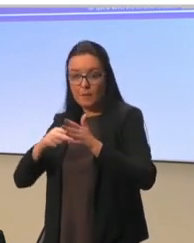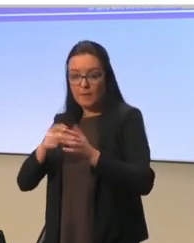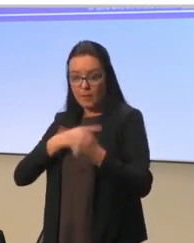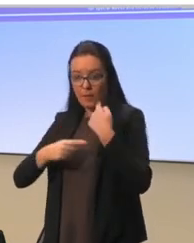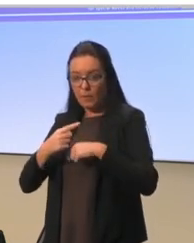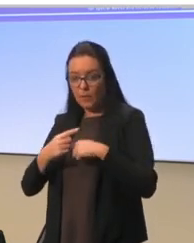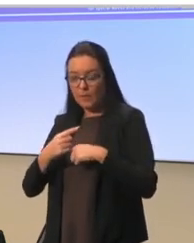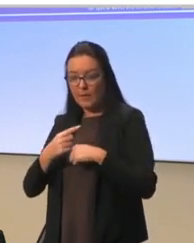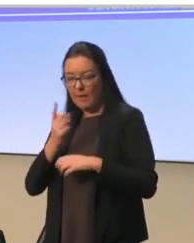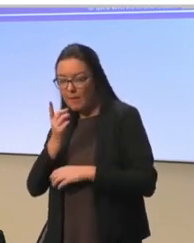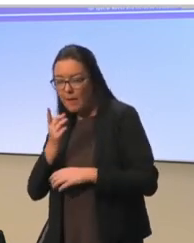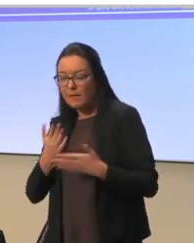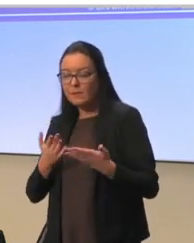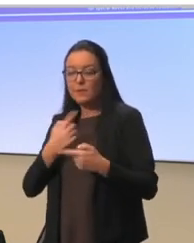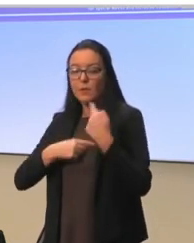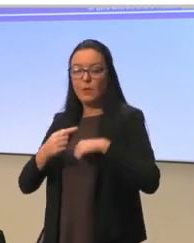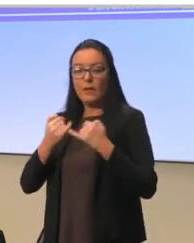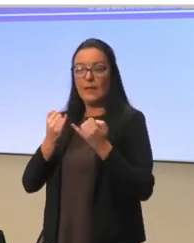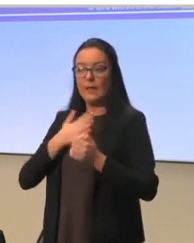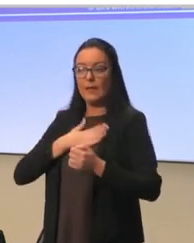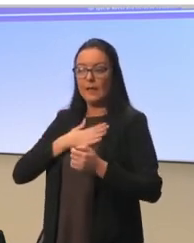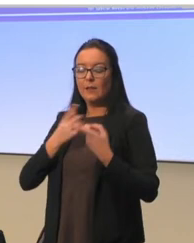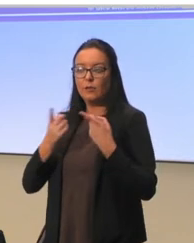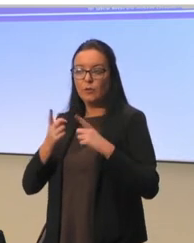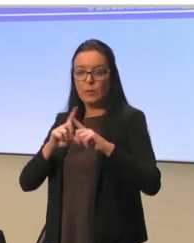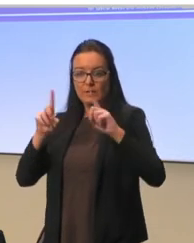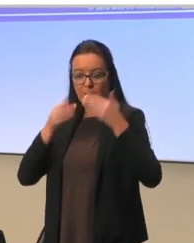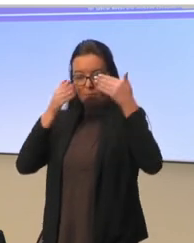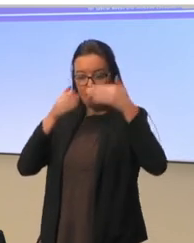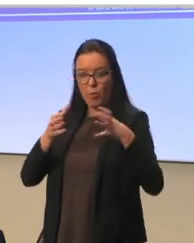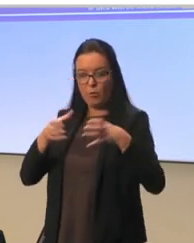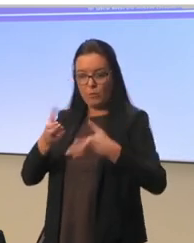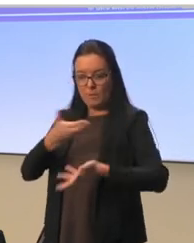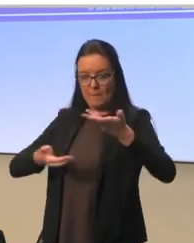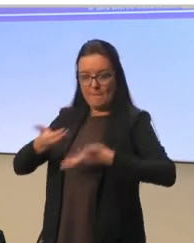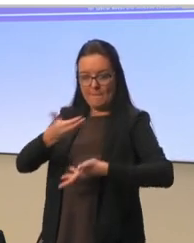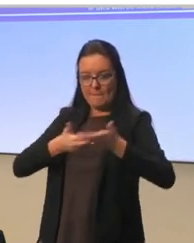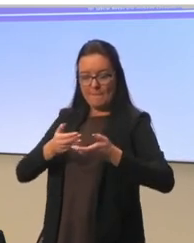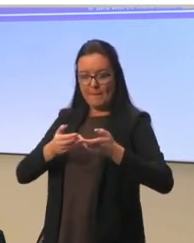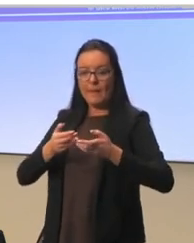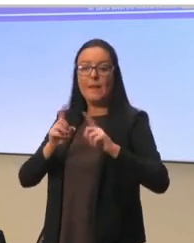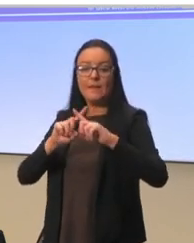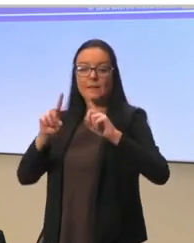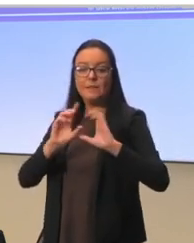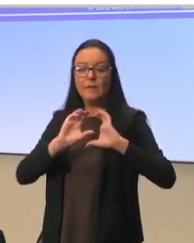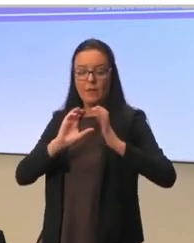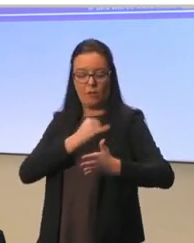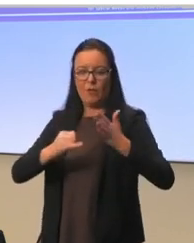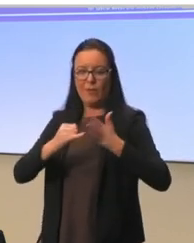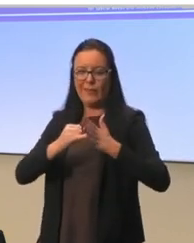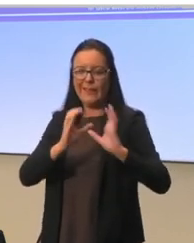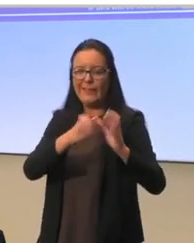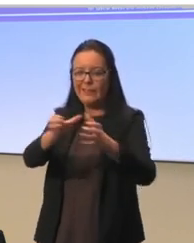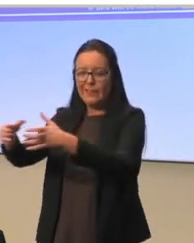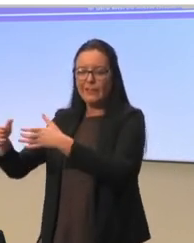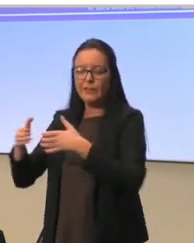to do peer learning activities. We would like to do focus group discussions together with different stakeholders. So, this project plan